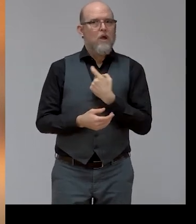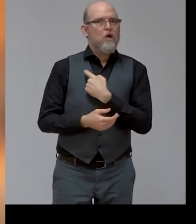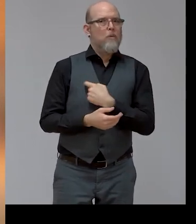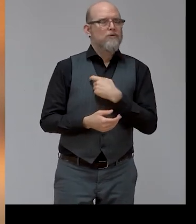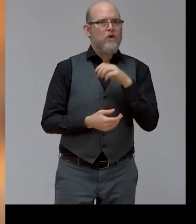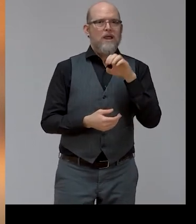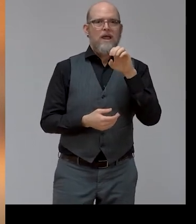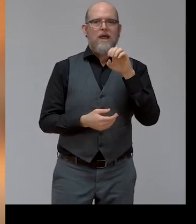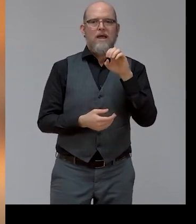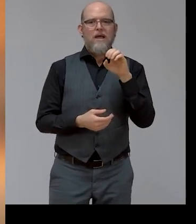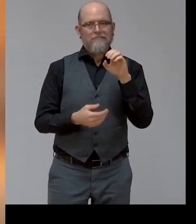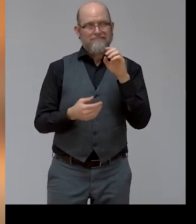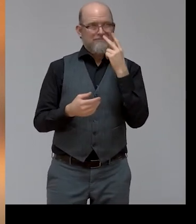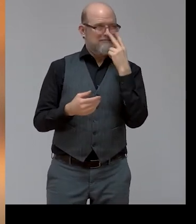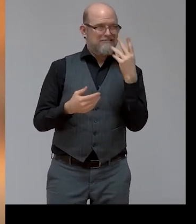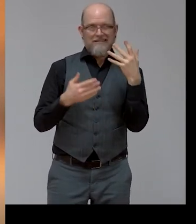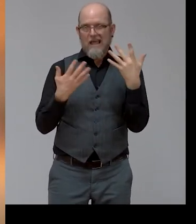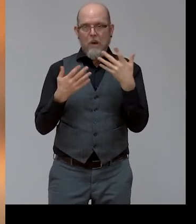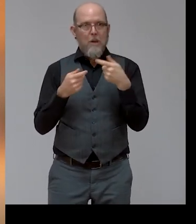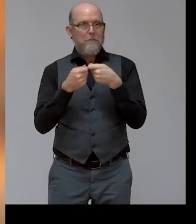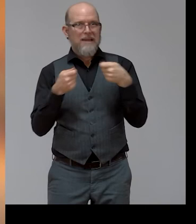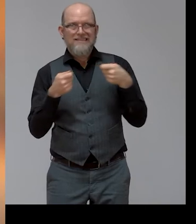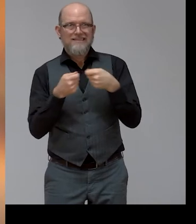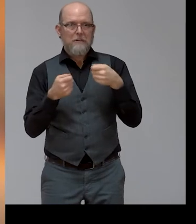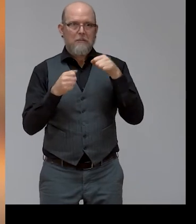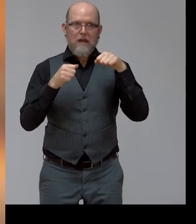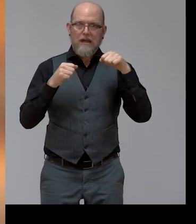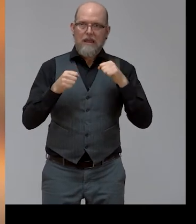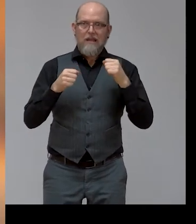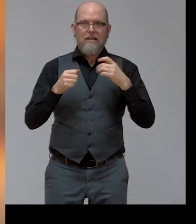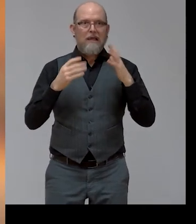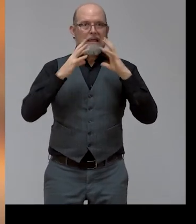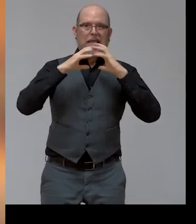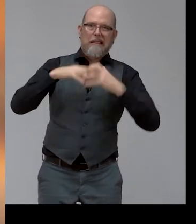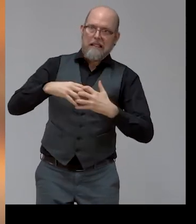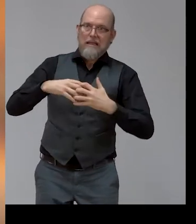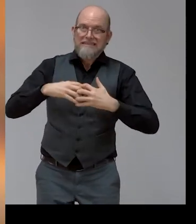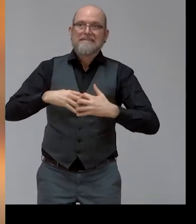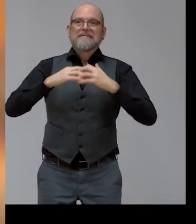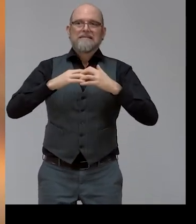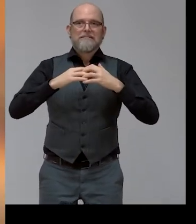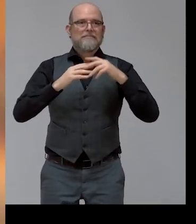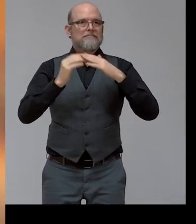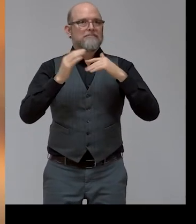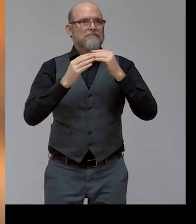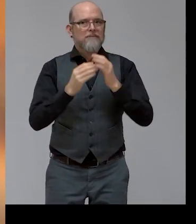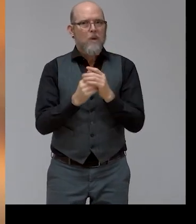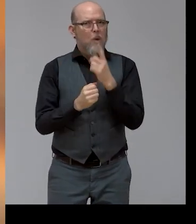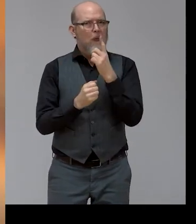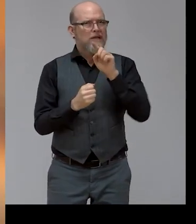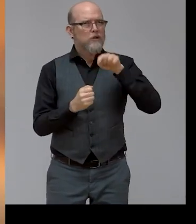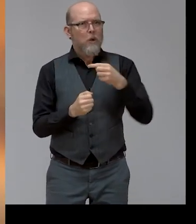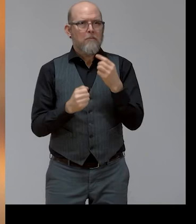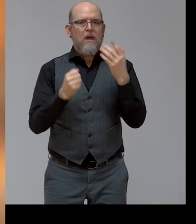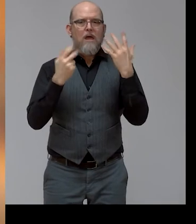recovery. A budget of 1.8 trillion euro is available in different